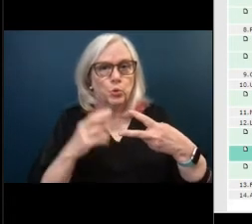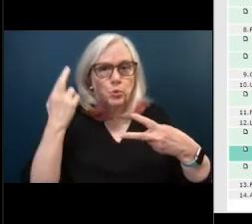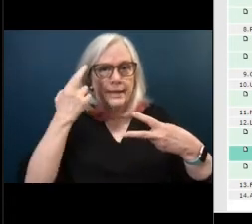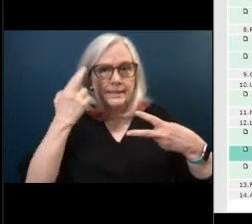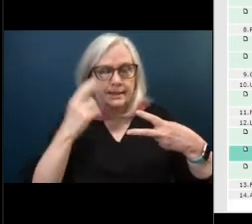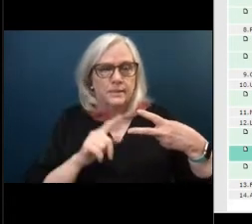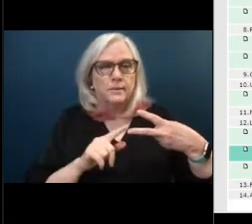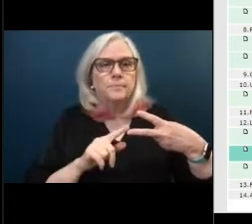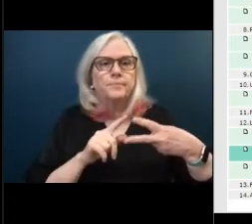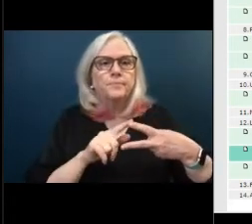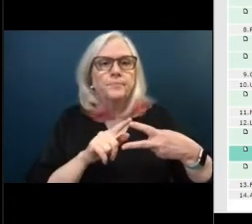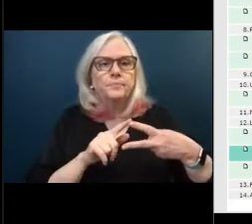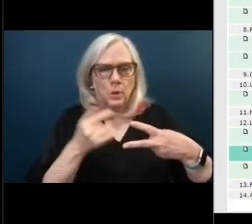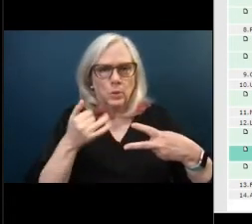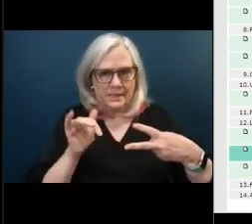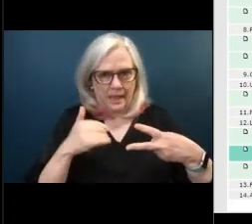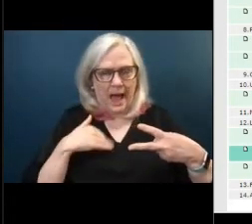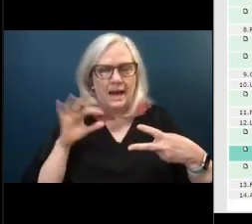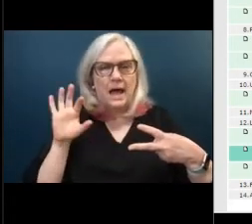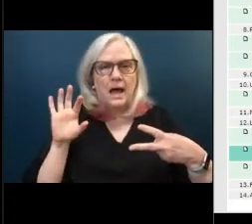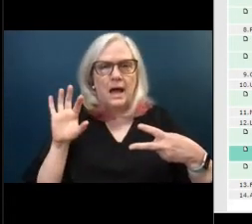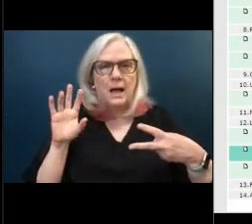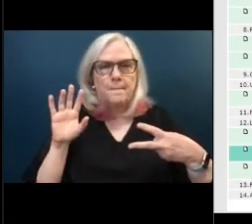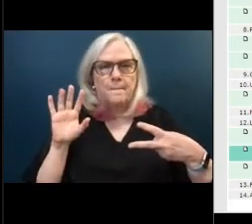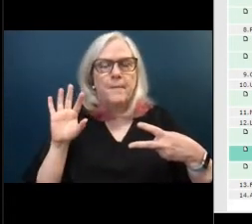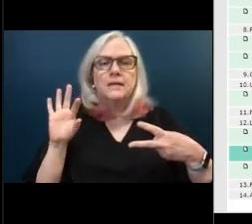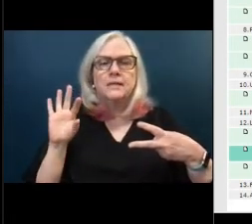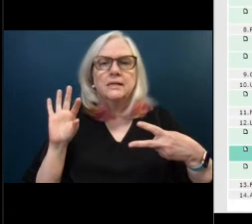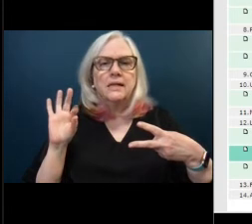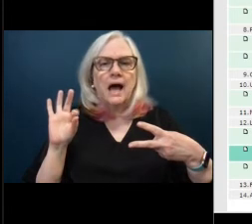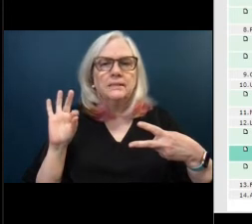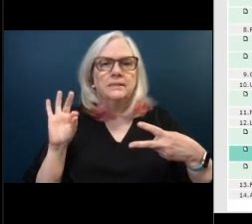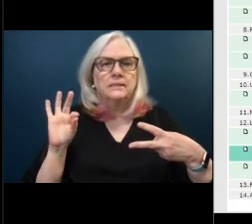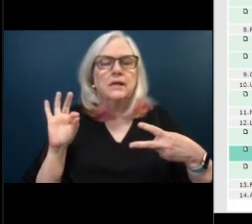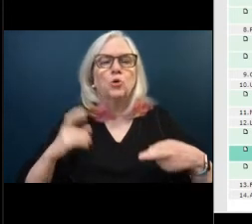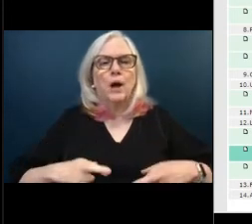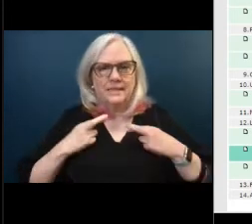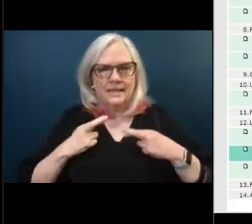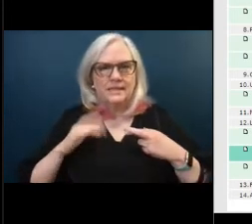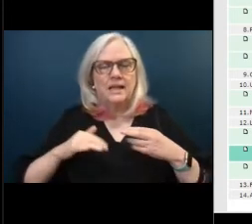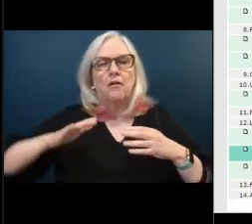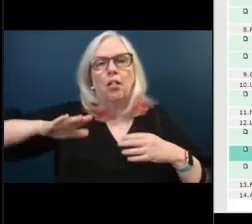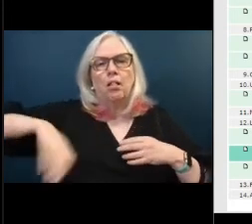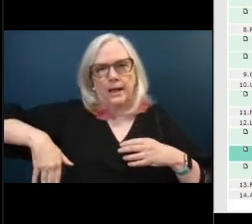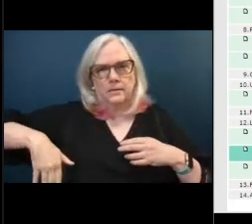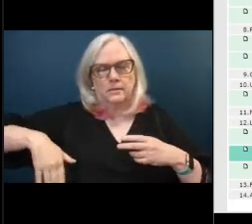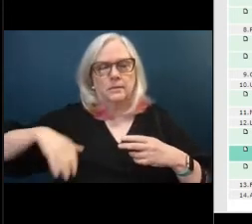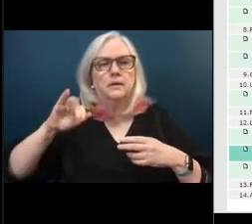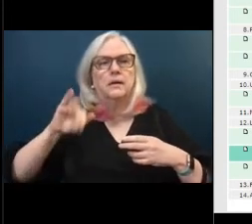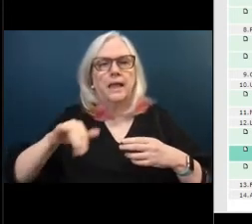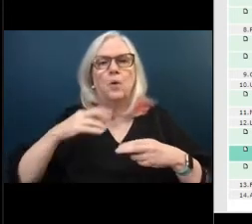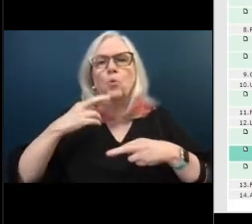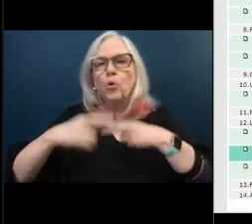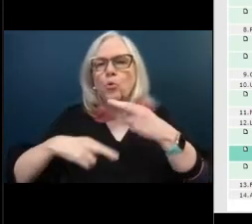we still have nine uh residents that are late and we are going to roll that into the